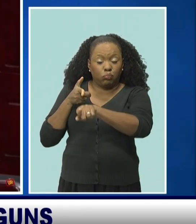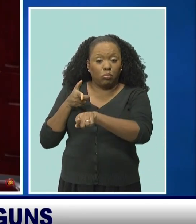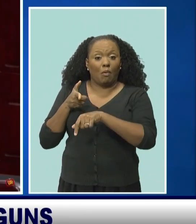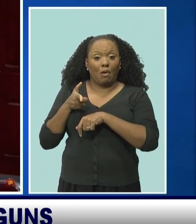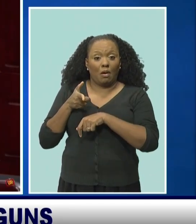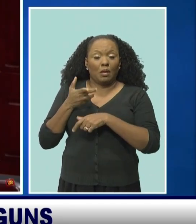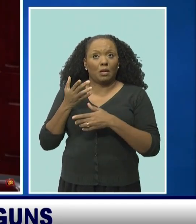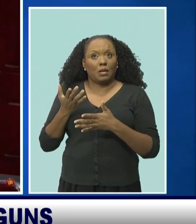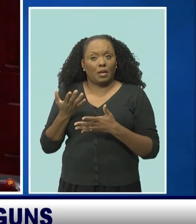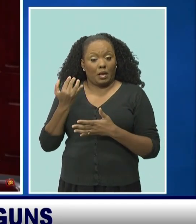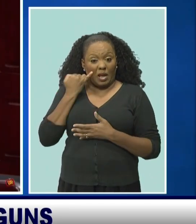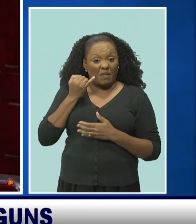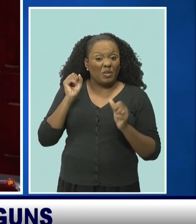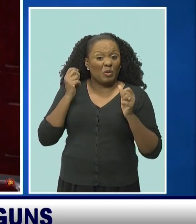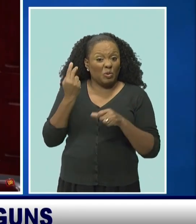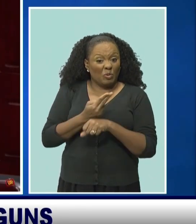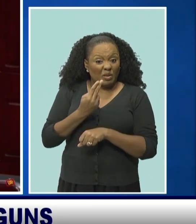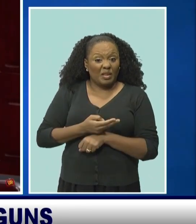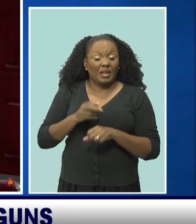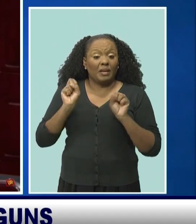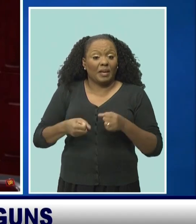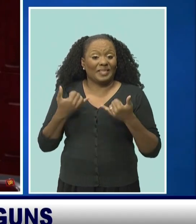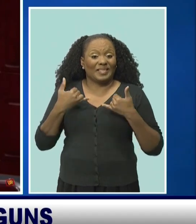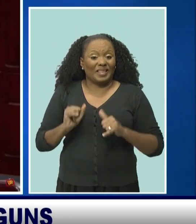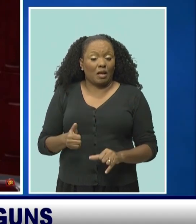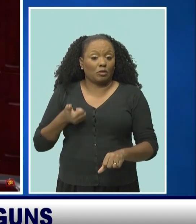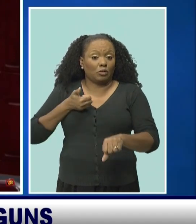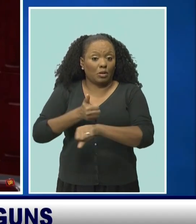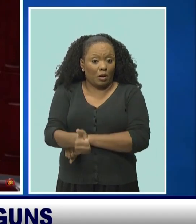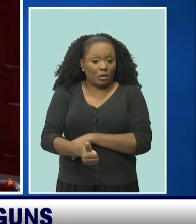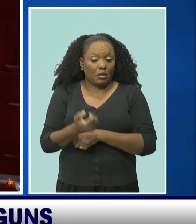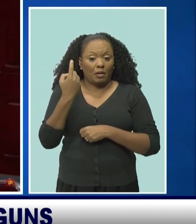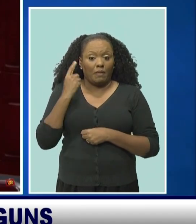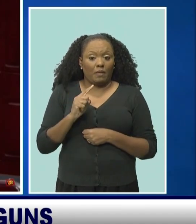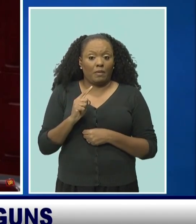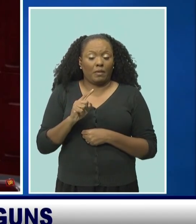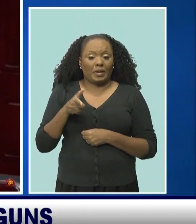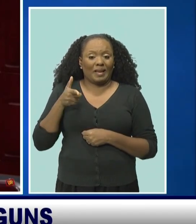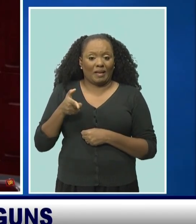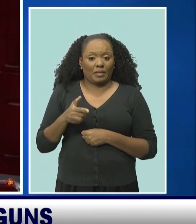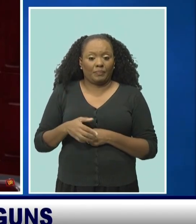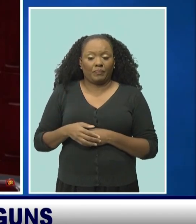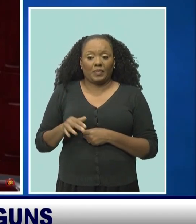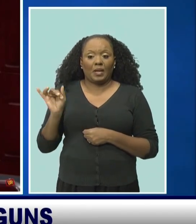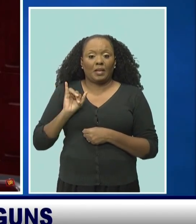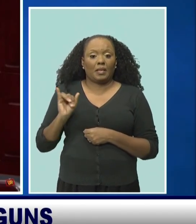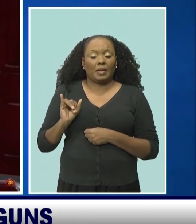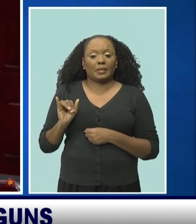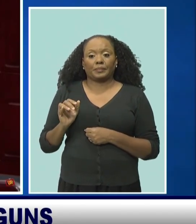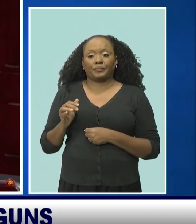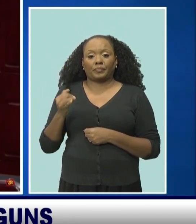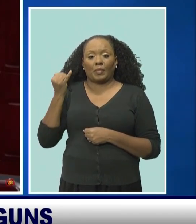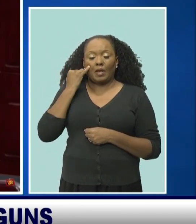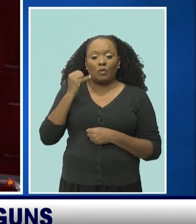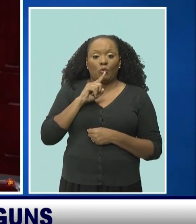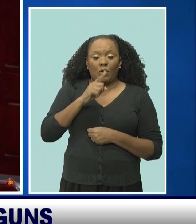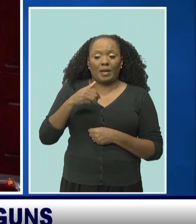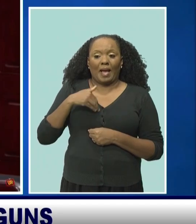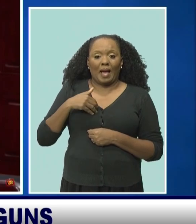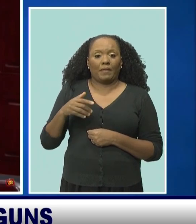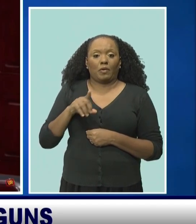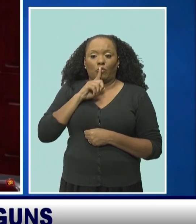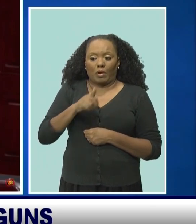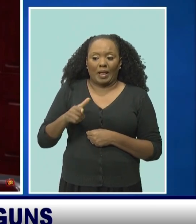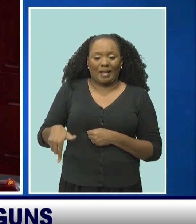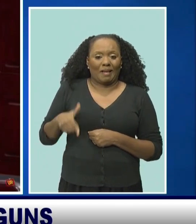then you can be charged under the firearm as if what you were actually holding in your hand was a firearm. So people need